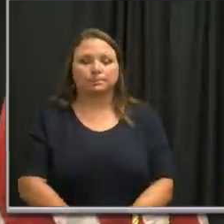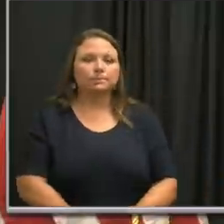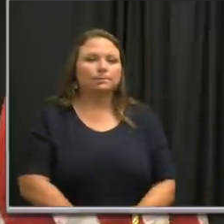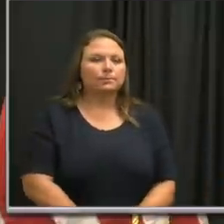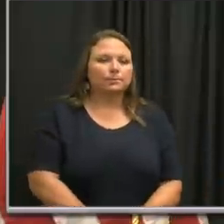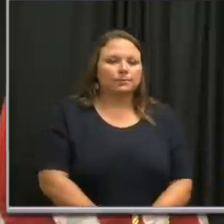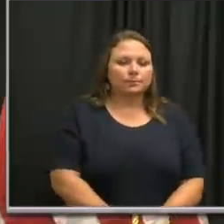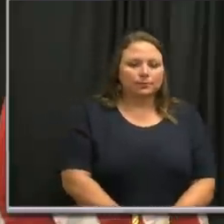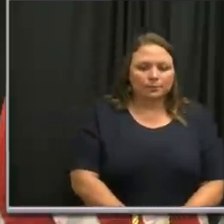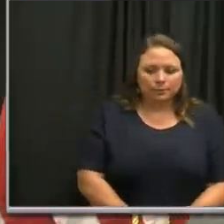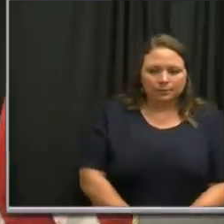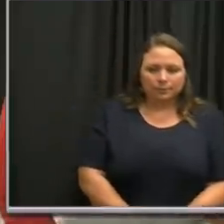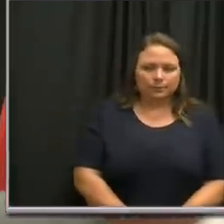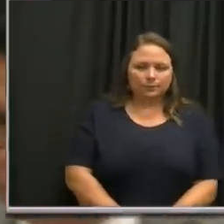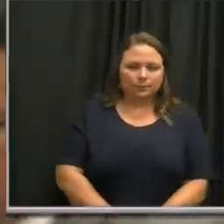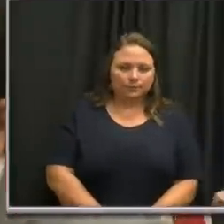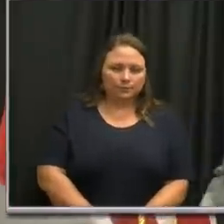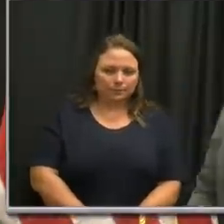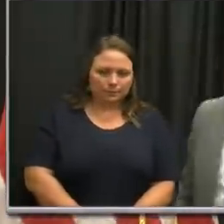Thank you, Harriet. Mayor Cooper.